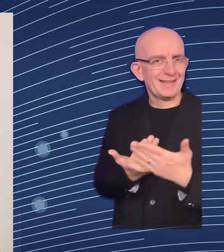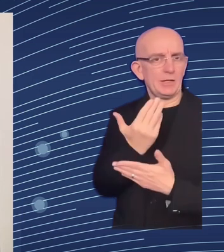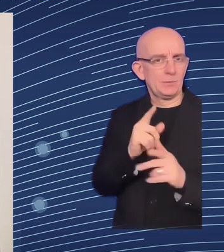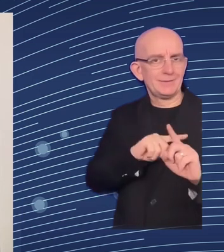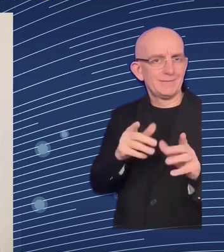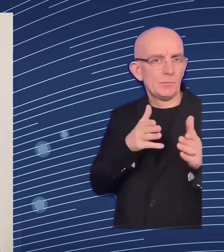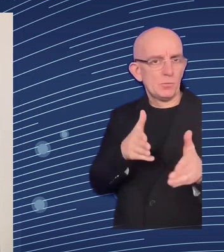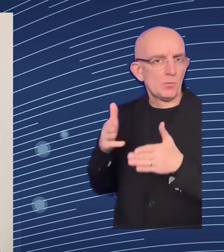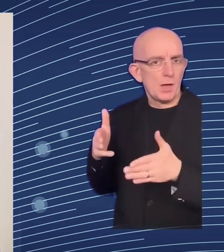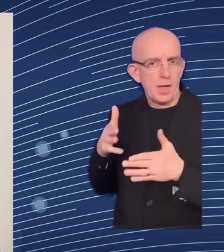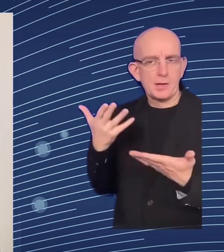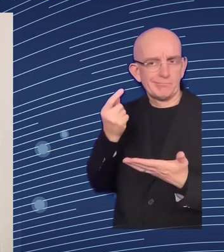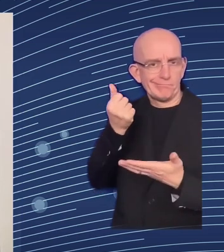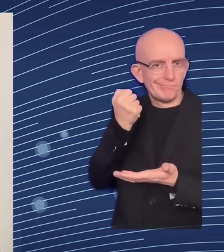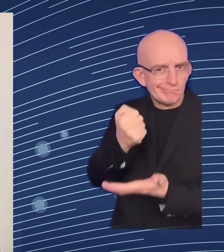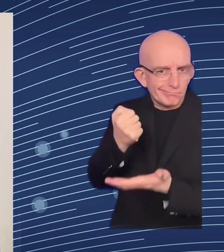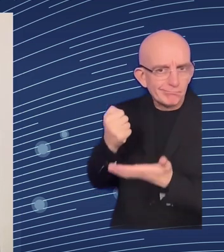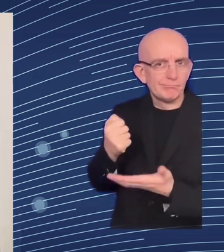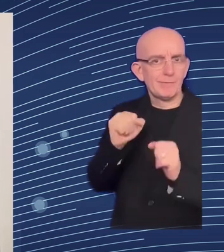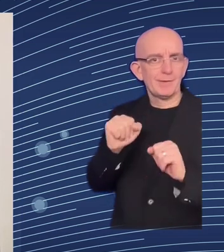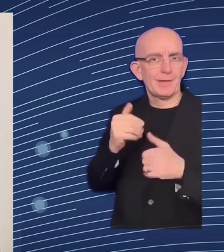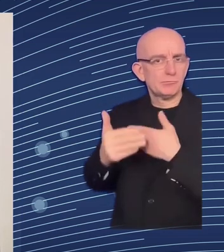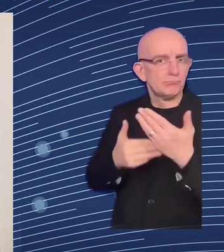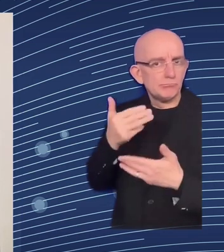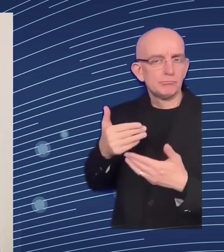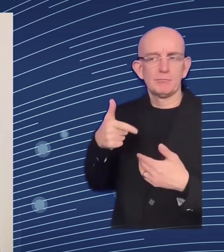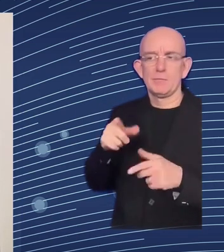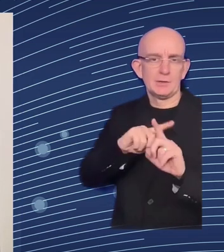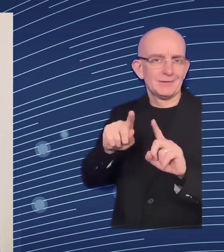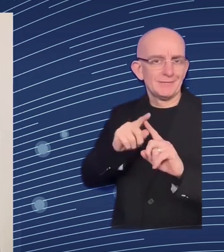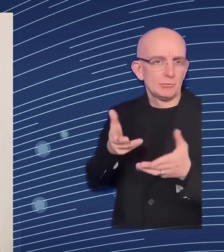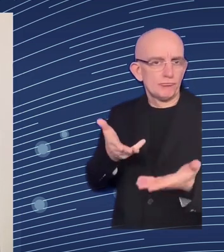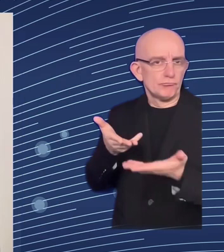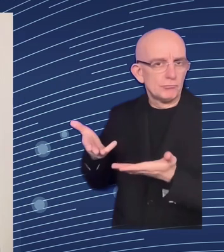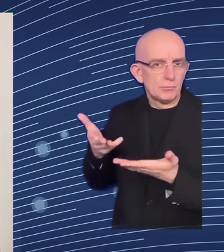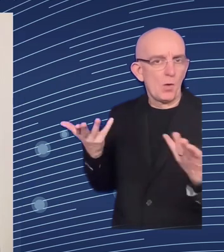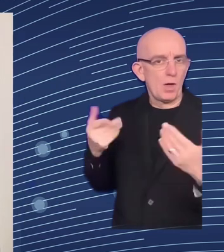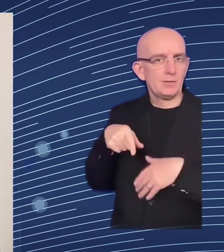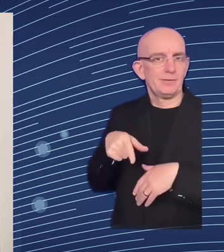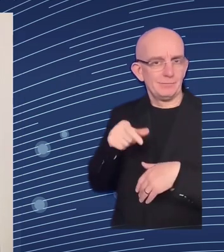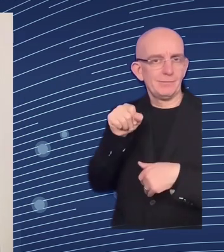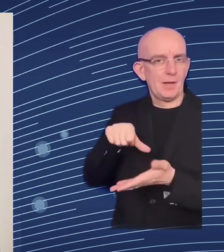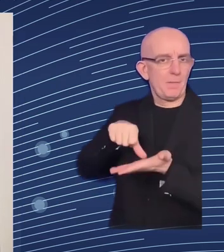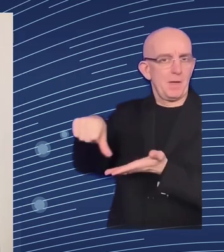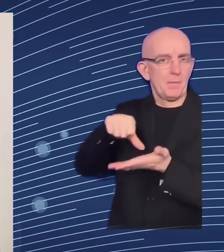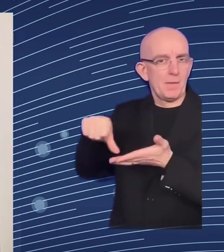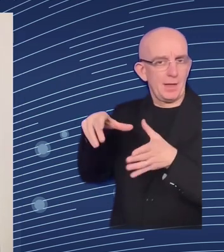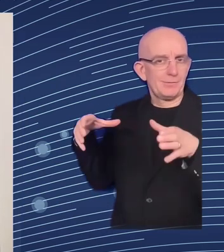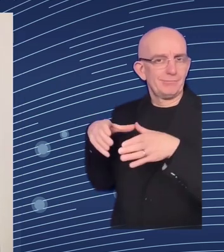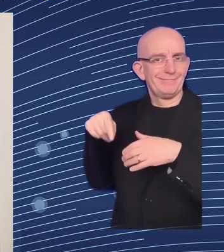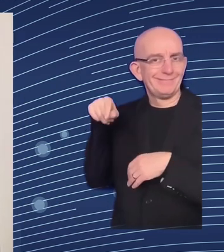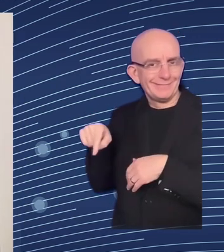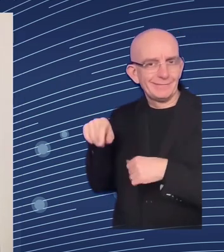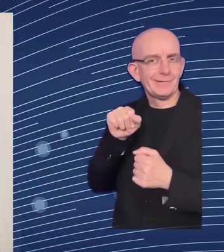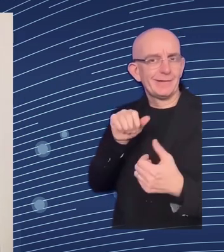providers in the delivery of social services and perhaps i'd just like to highlight a few key initiatives in this regard in terms